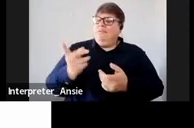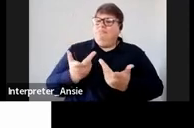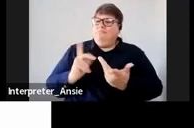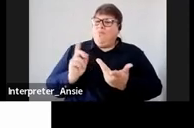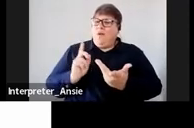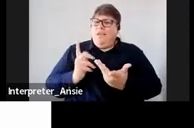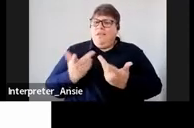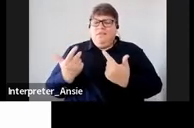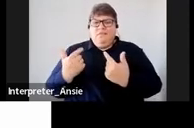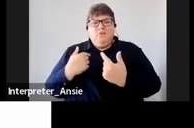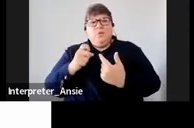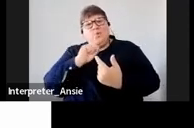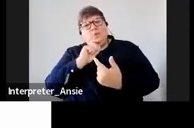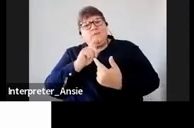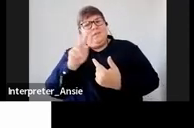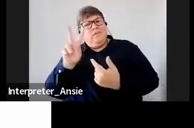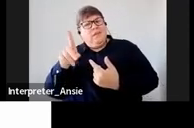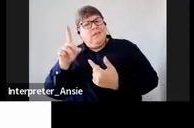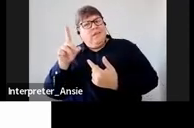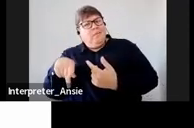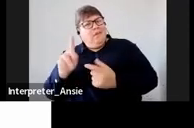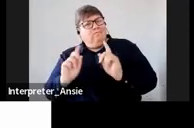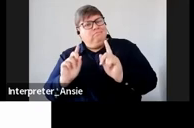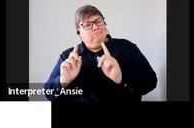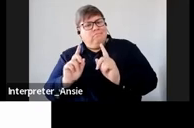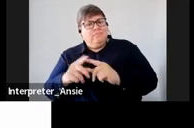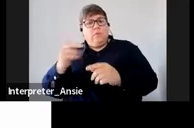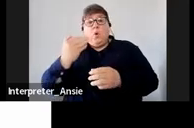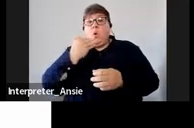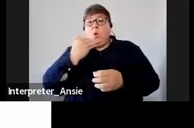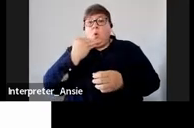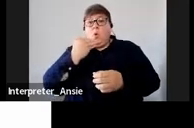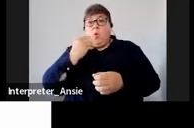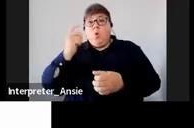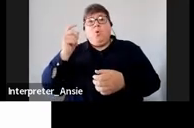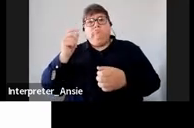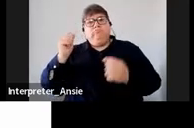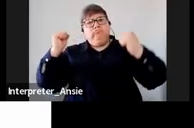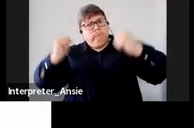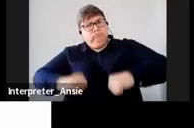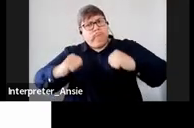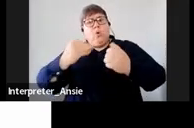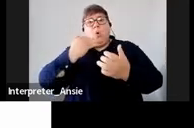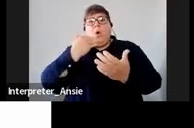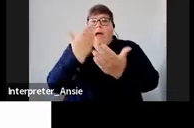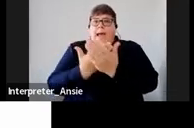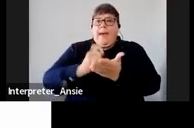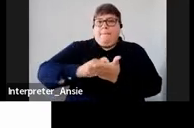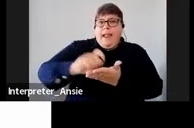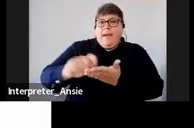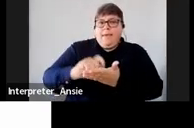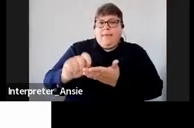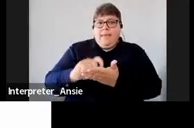to make use of the VDP also I'll talk about who qualifies or rather who may apply am I